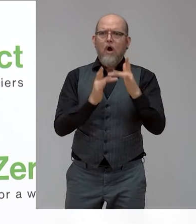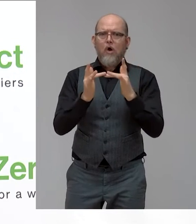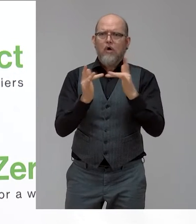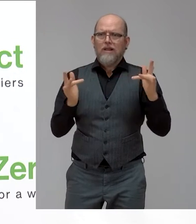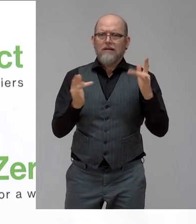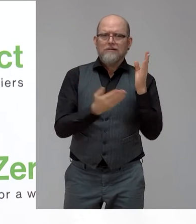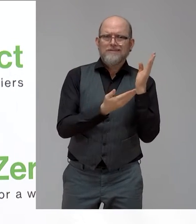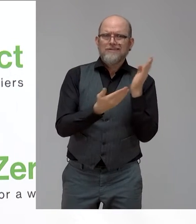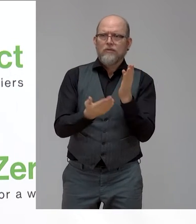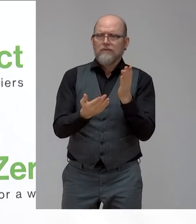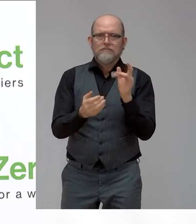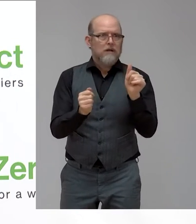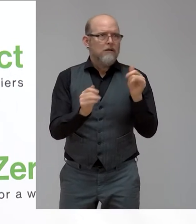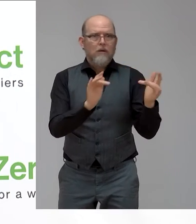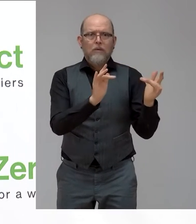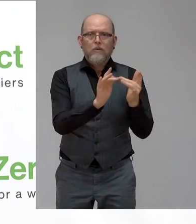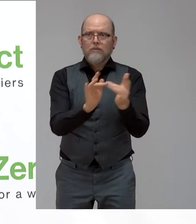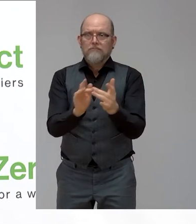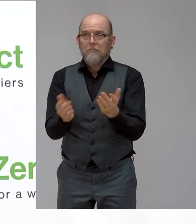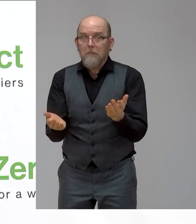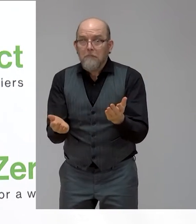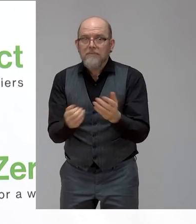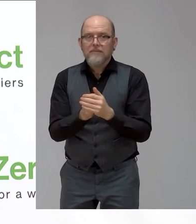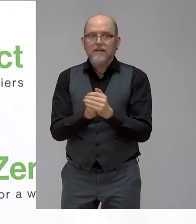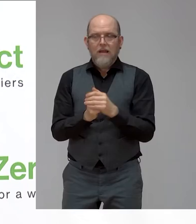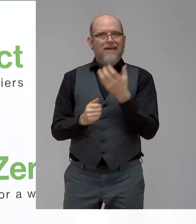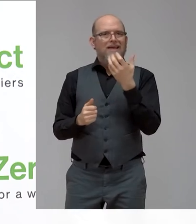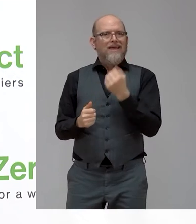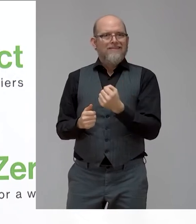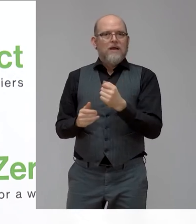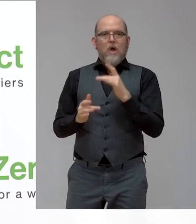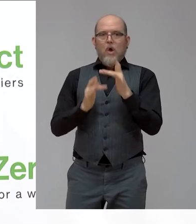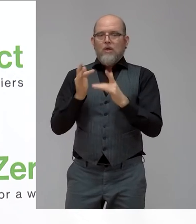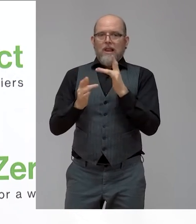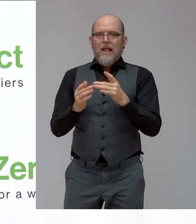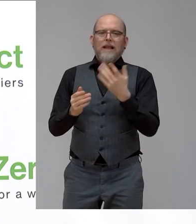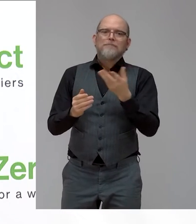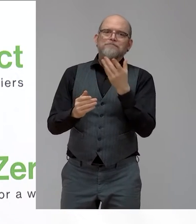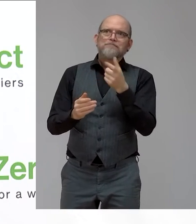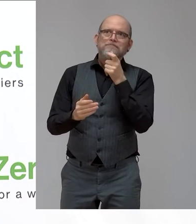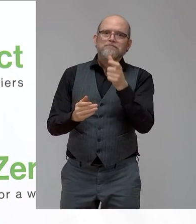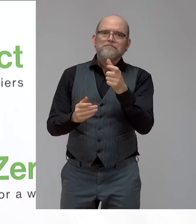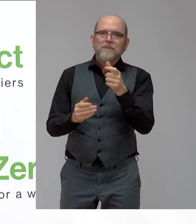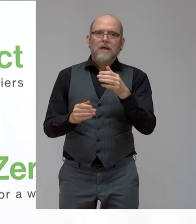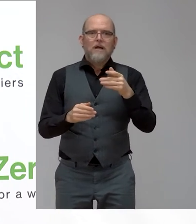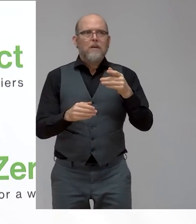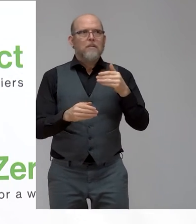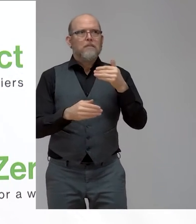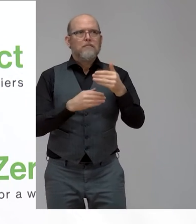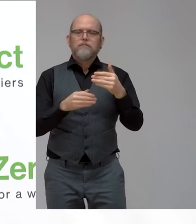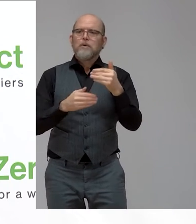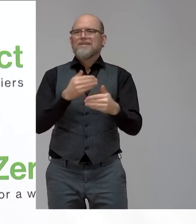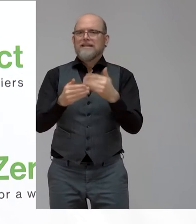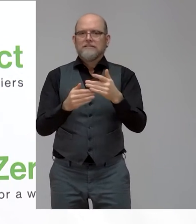have a fully, fully online recruitment process where we perform both tests, like for example, for